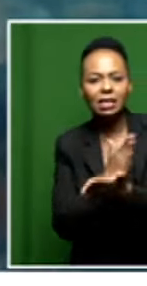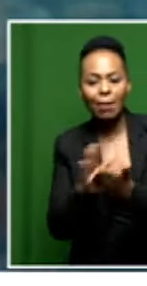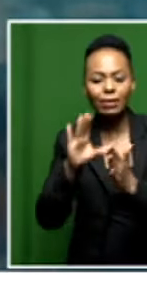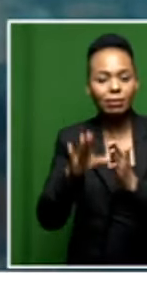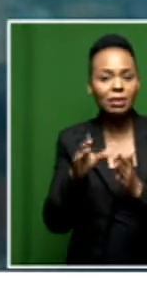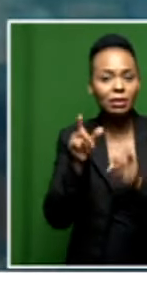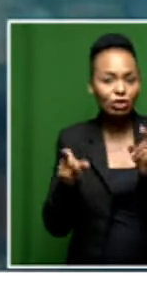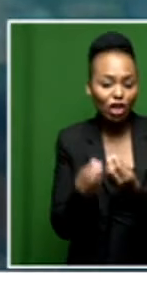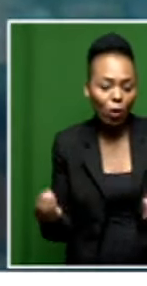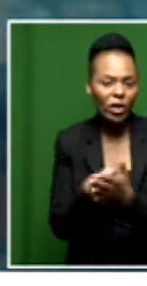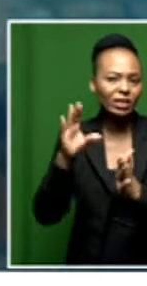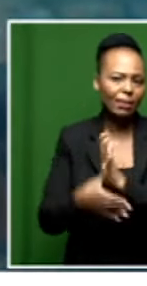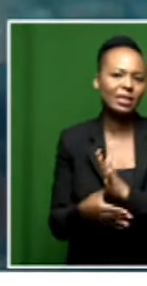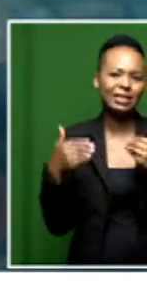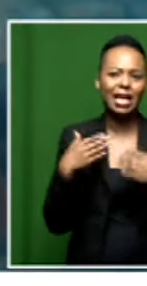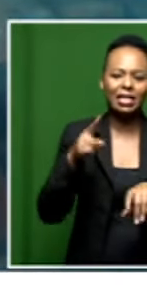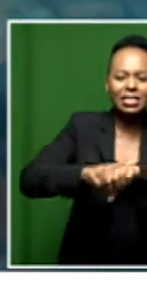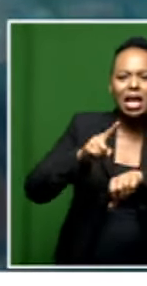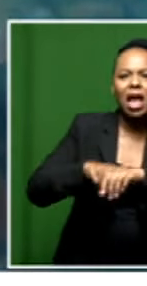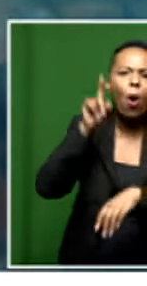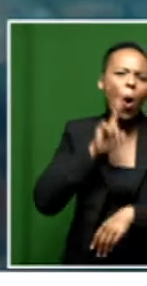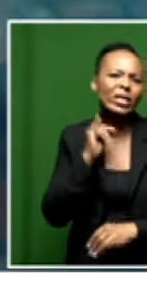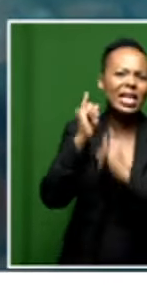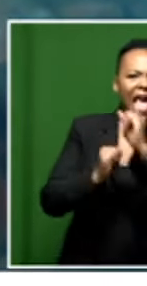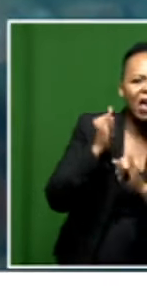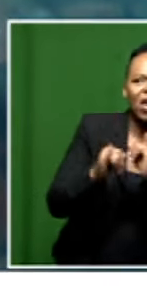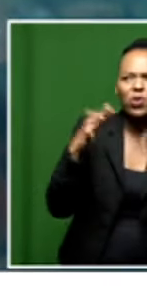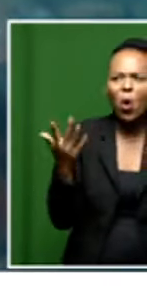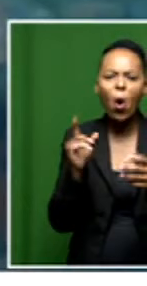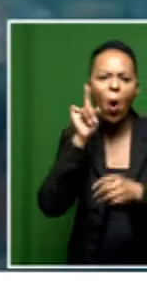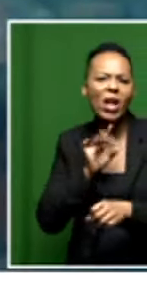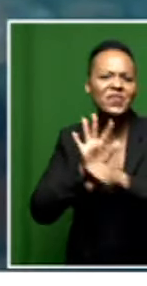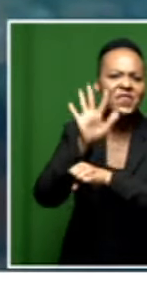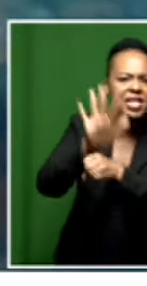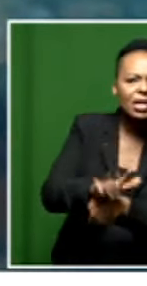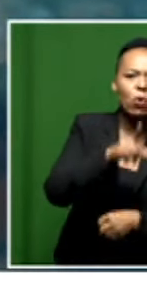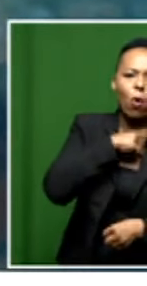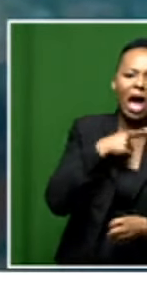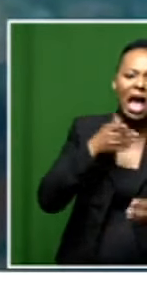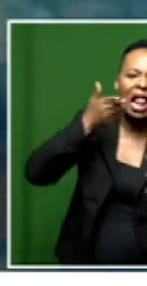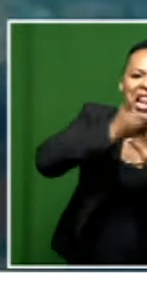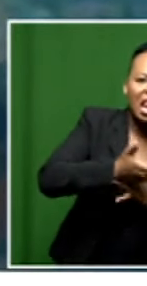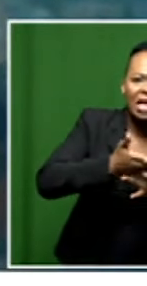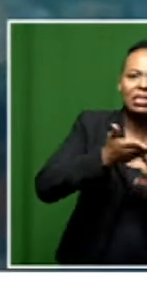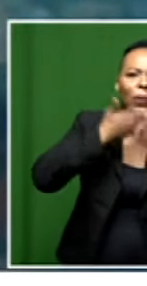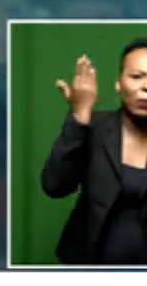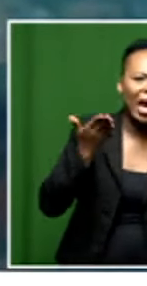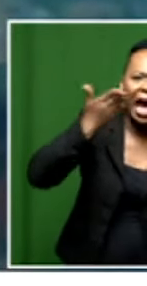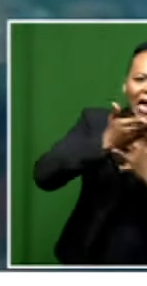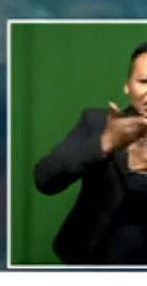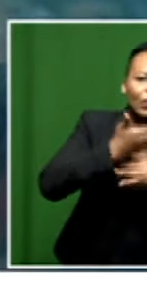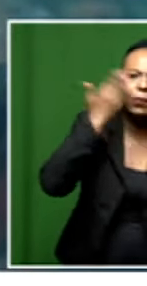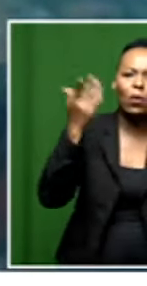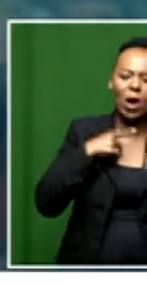years because of the challenges that they experience, either in terms of lack of access to a wheelchair or lack of